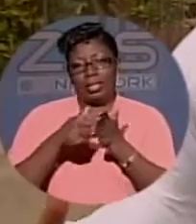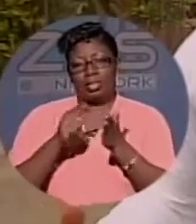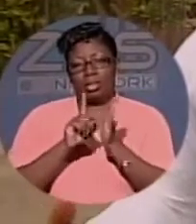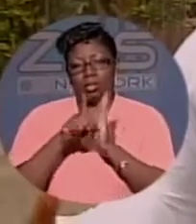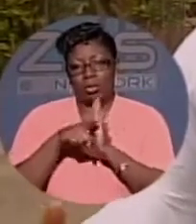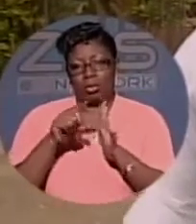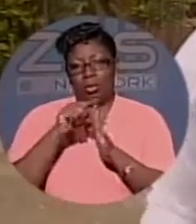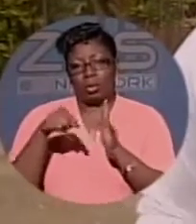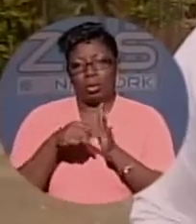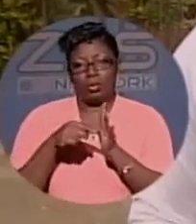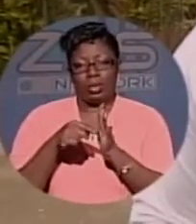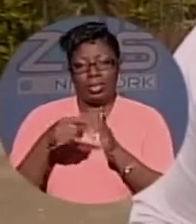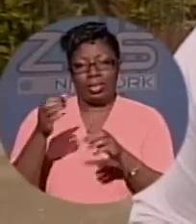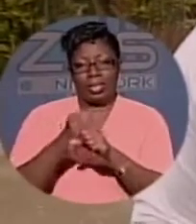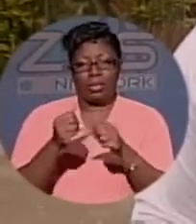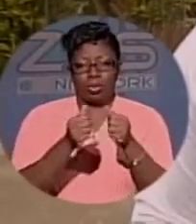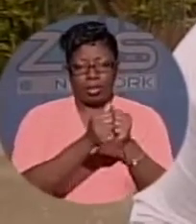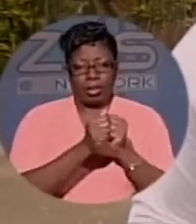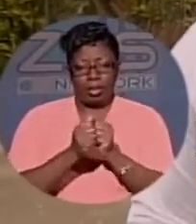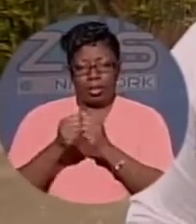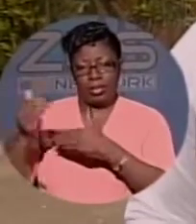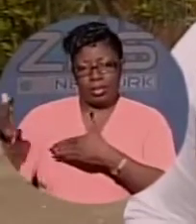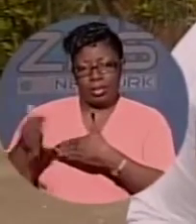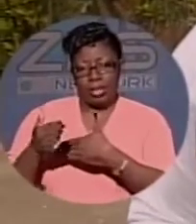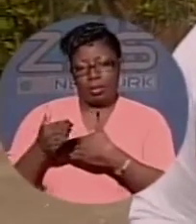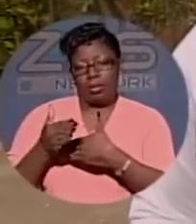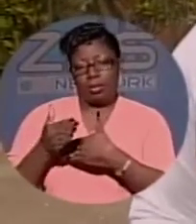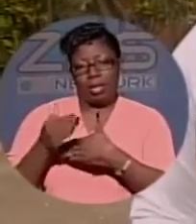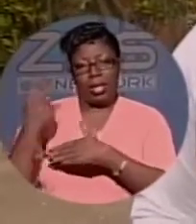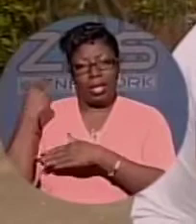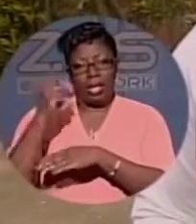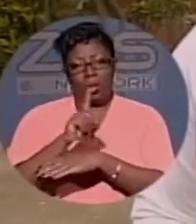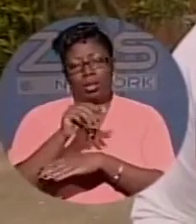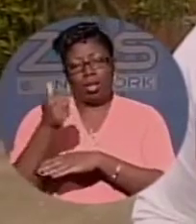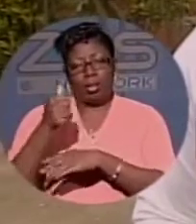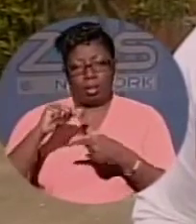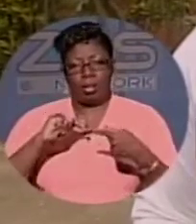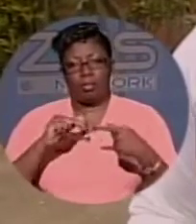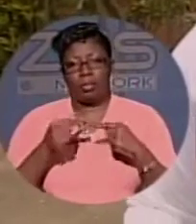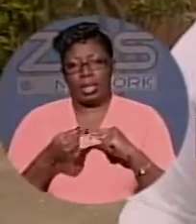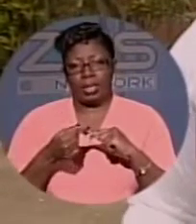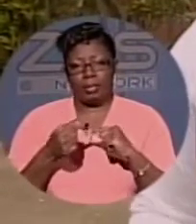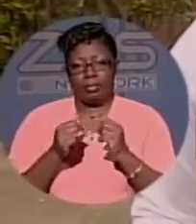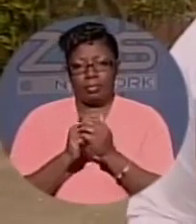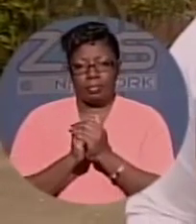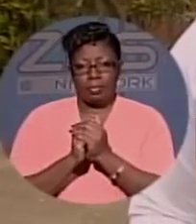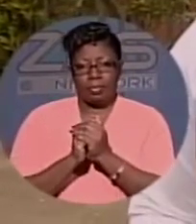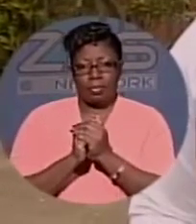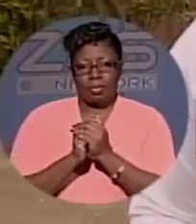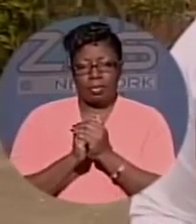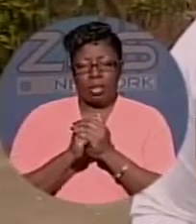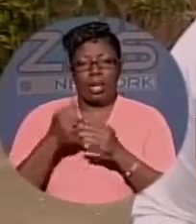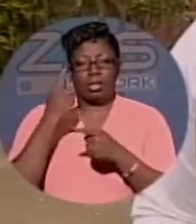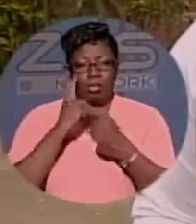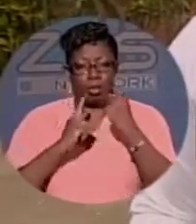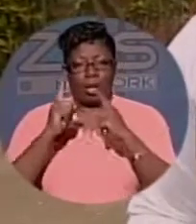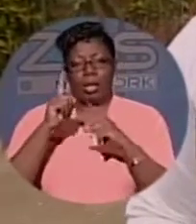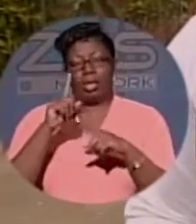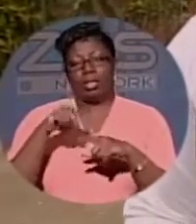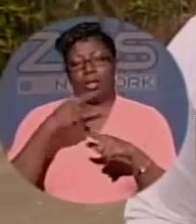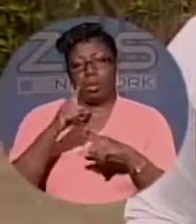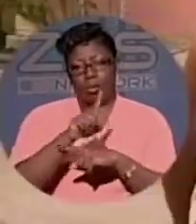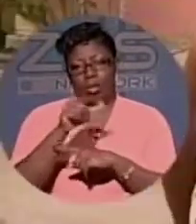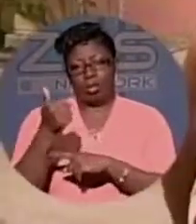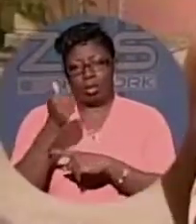we all should, you know, get together as neighbors and, you know, hear one another pain, you know, and cry one another, cry, you know, and just